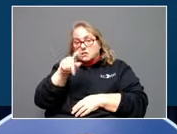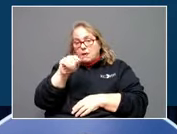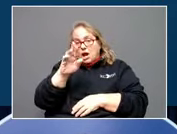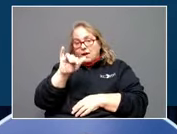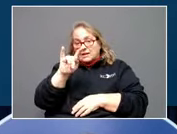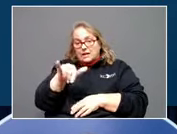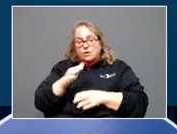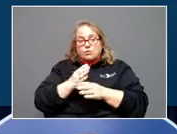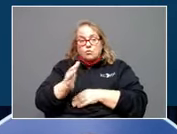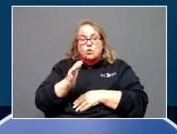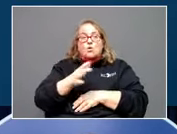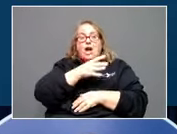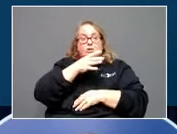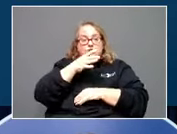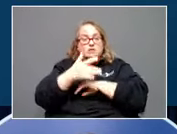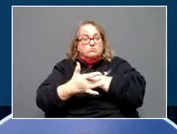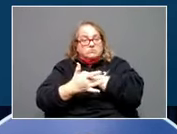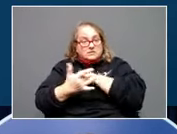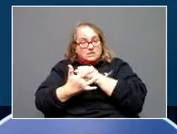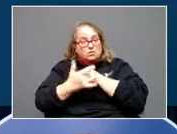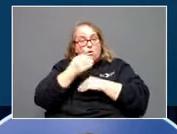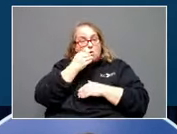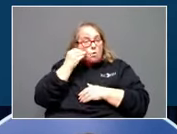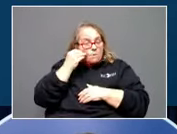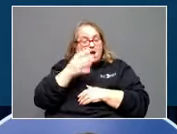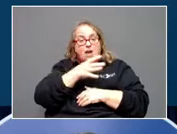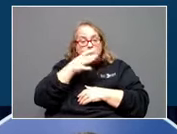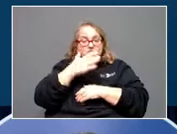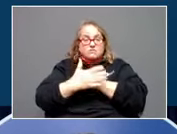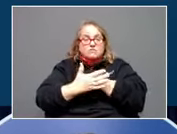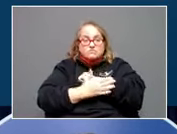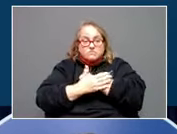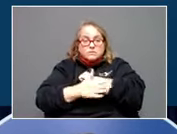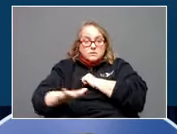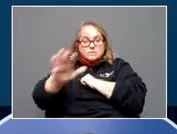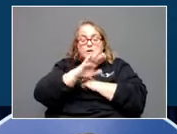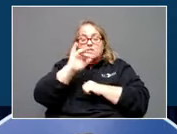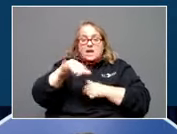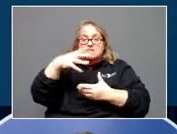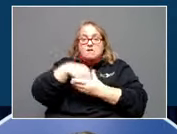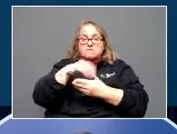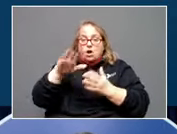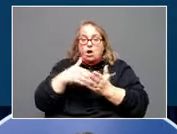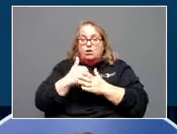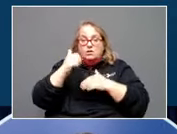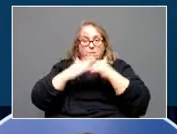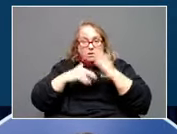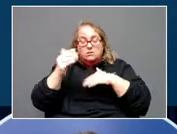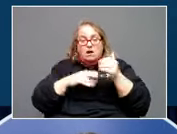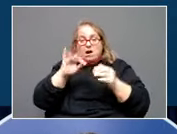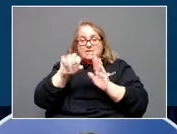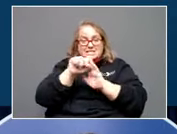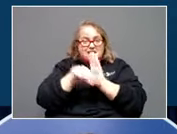or Kentucky's Path, and involves five aligned projects that revolve around the construction of a new state-of-the-art agritech research and